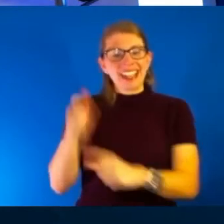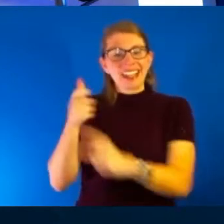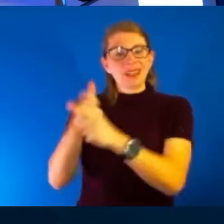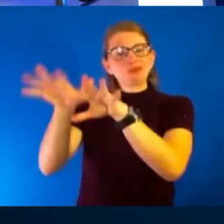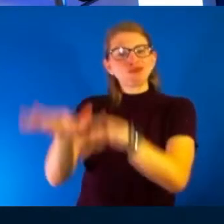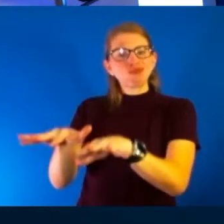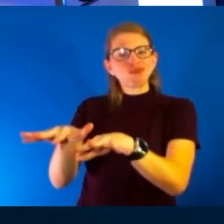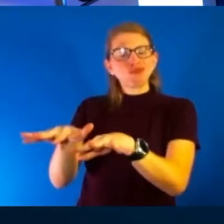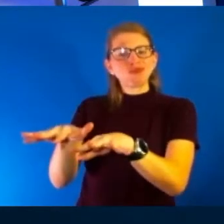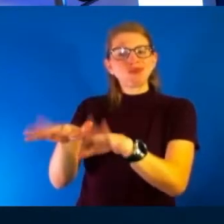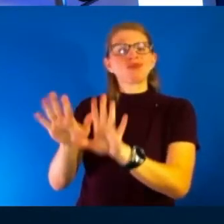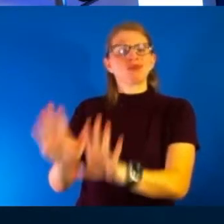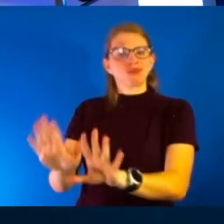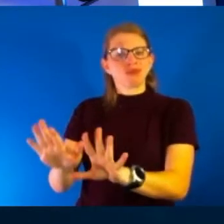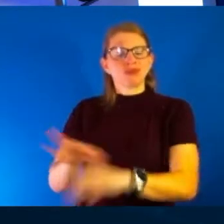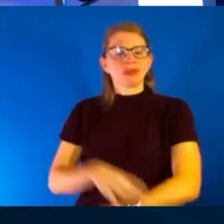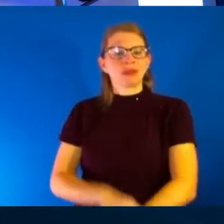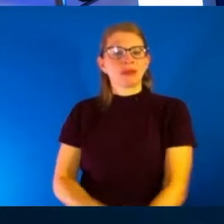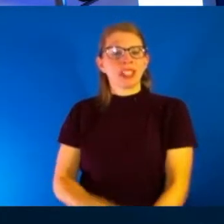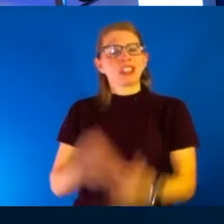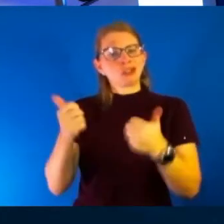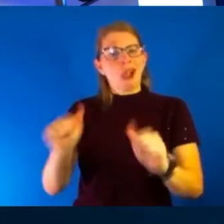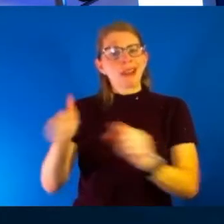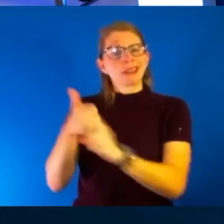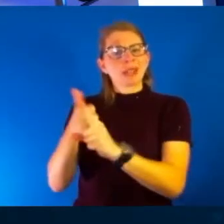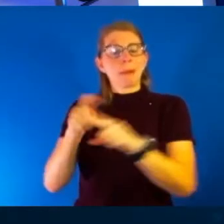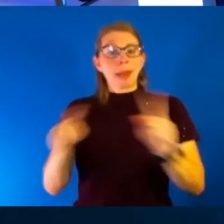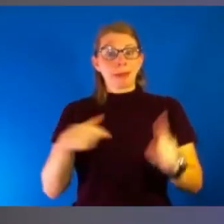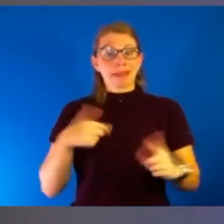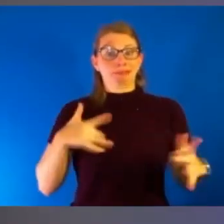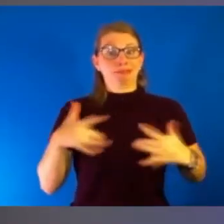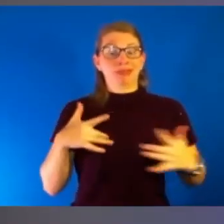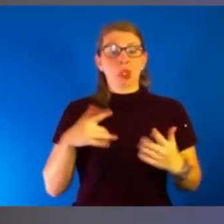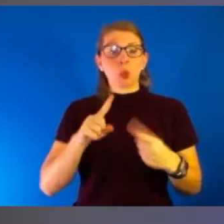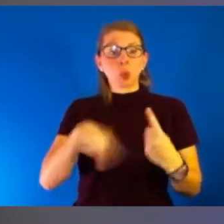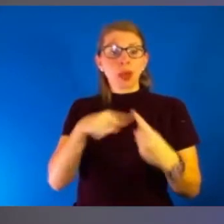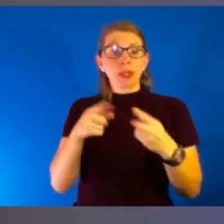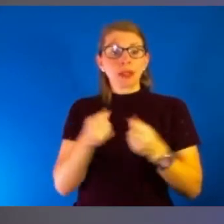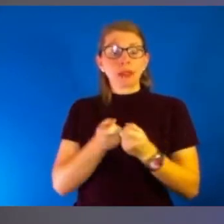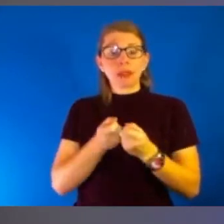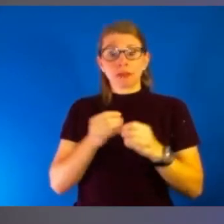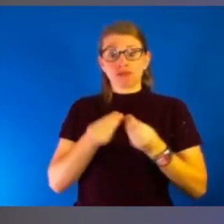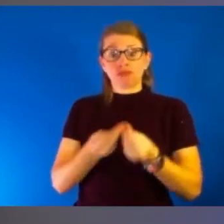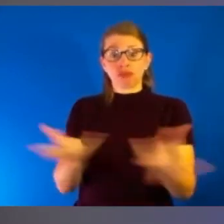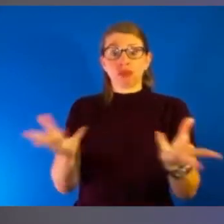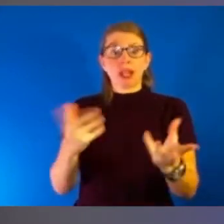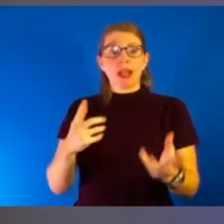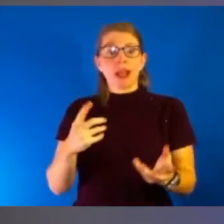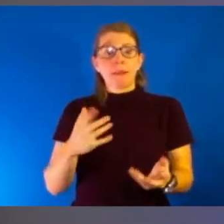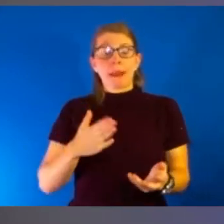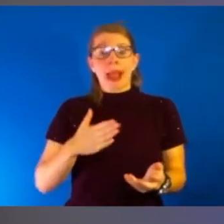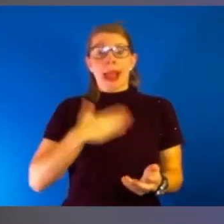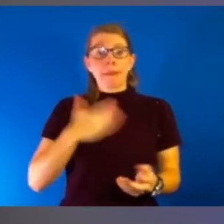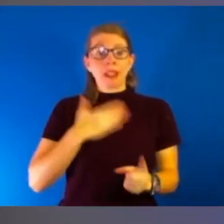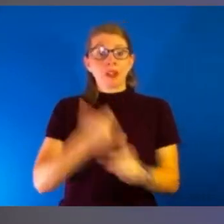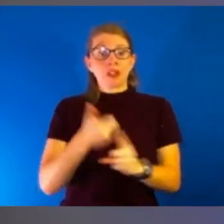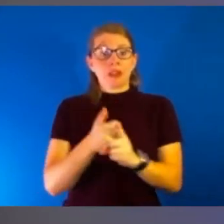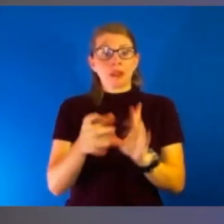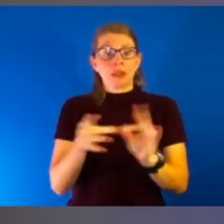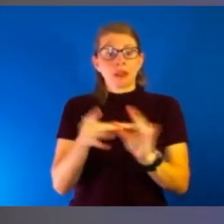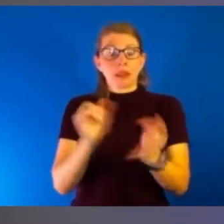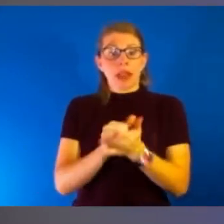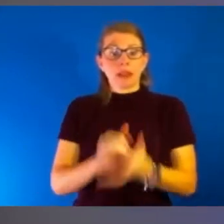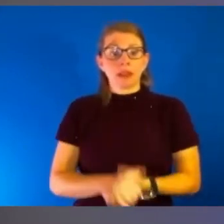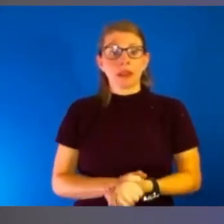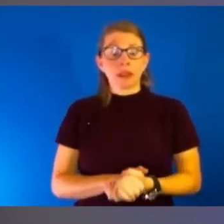close to the vest. But how are we going to do? When are those coming out? So actually, I want to highlight, so I'm glad you raised that, because one of the other things that